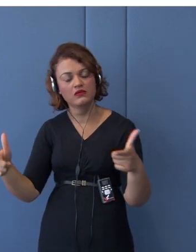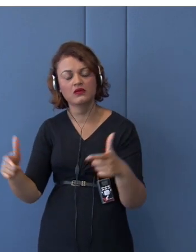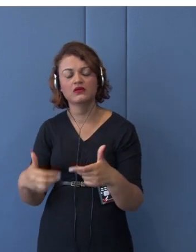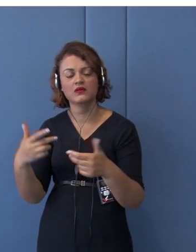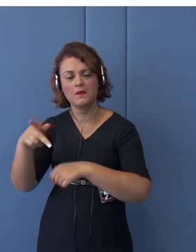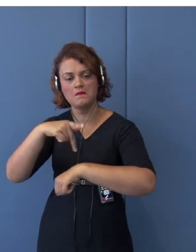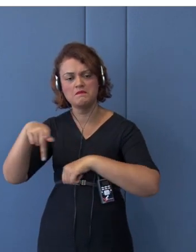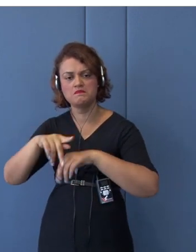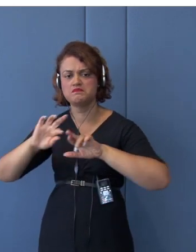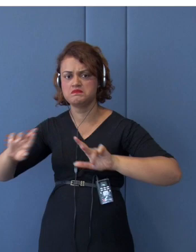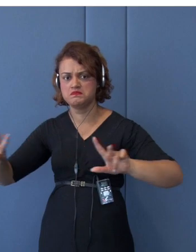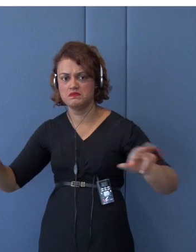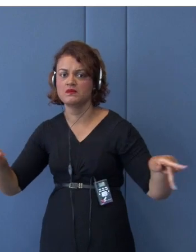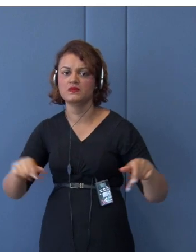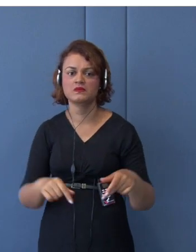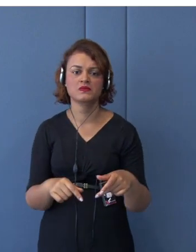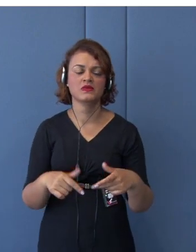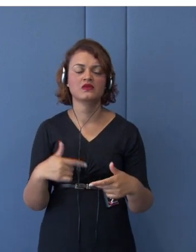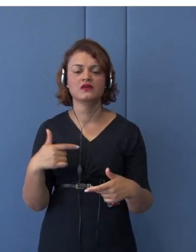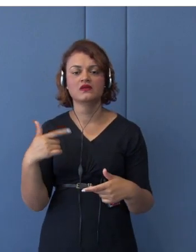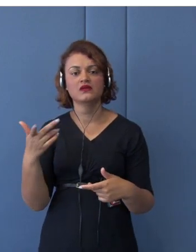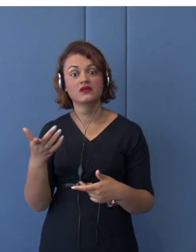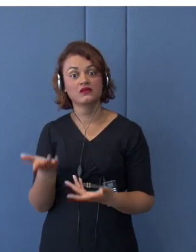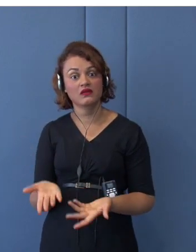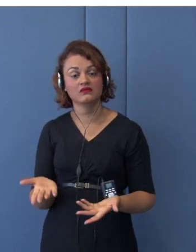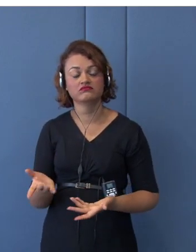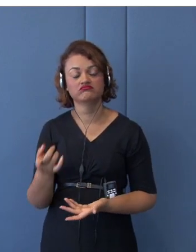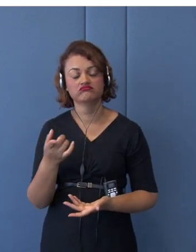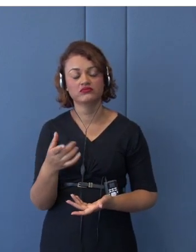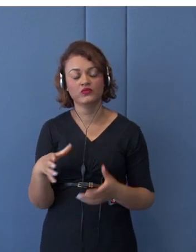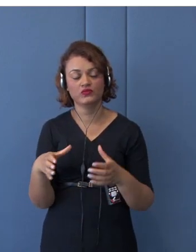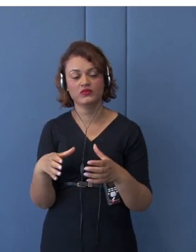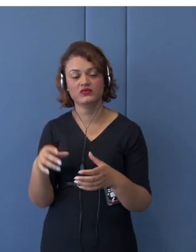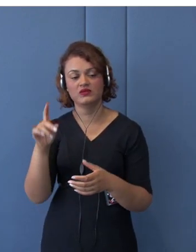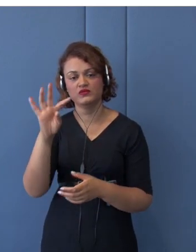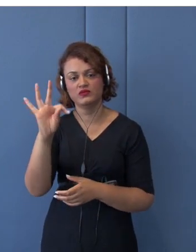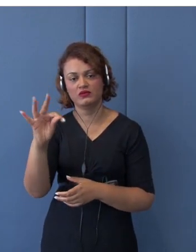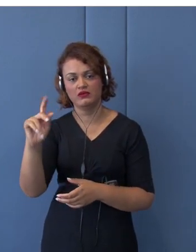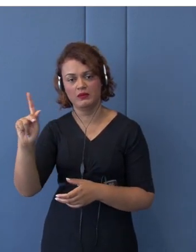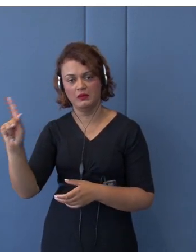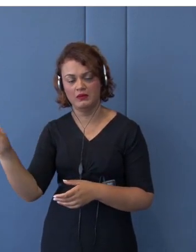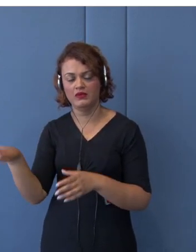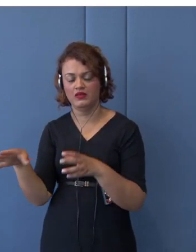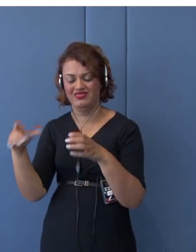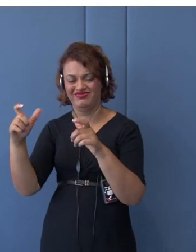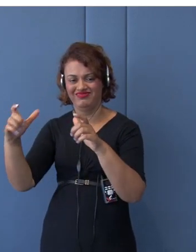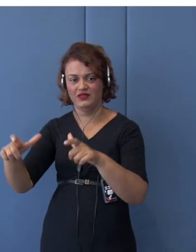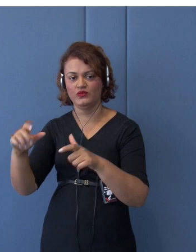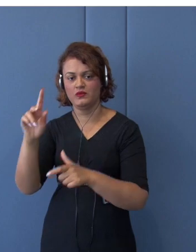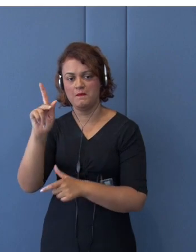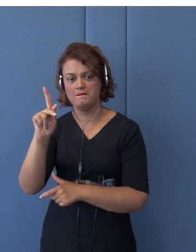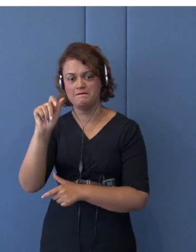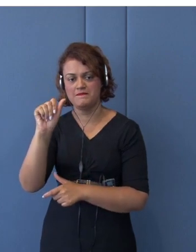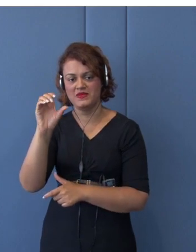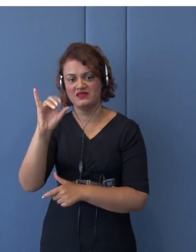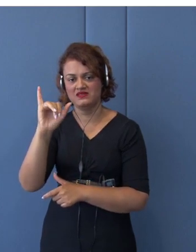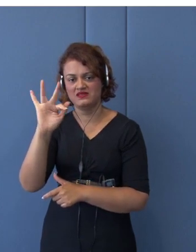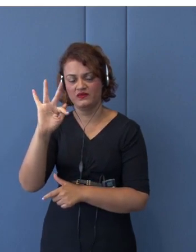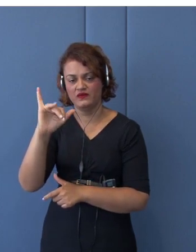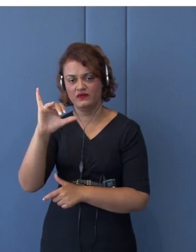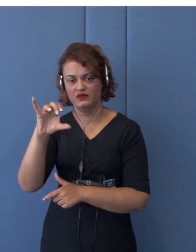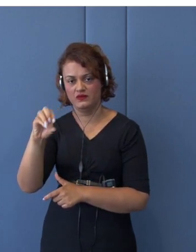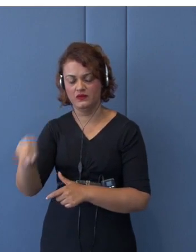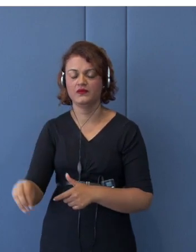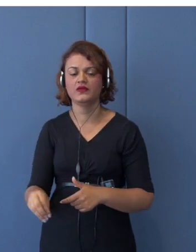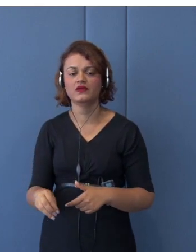Rim, have TPP-11, and recently we concluded Japan-US agreement on goods.